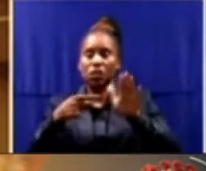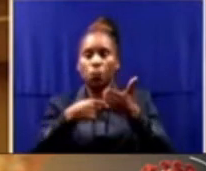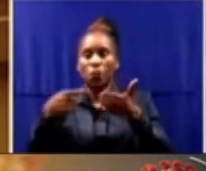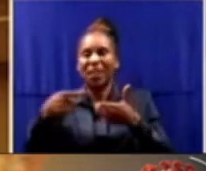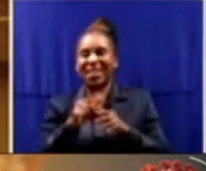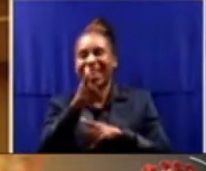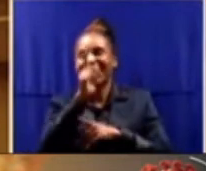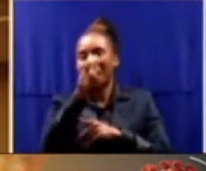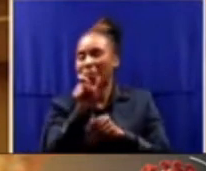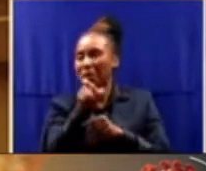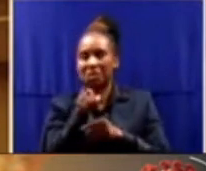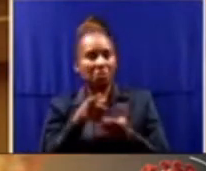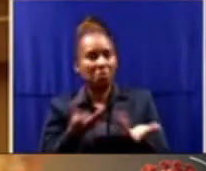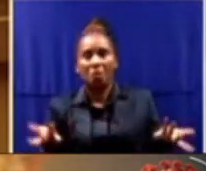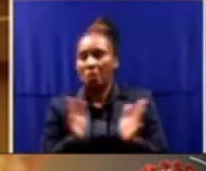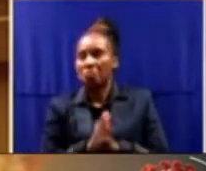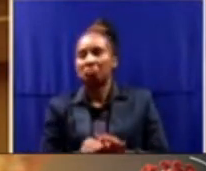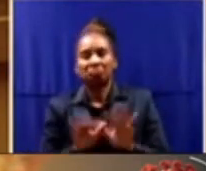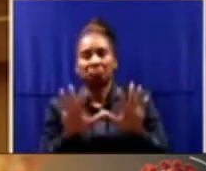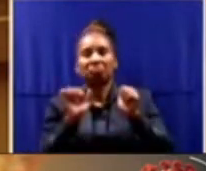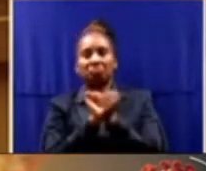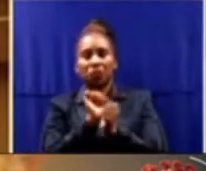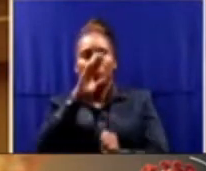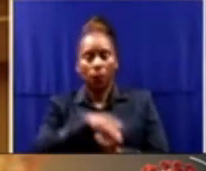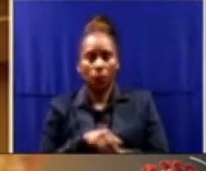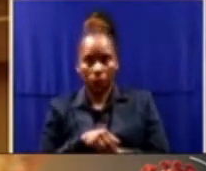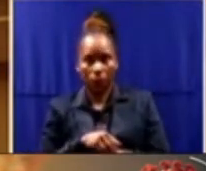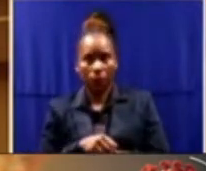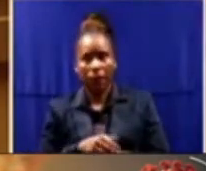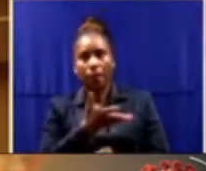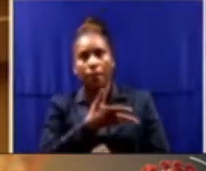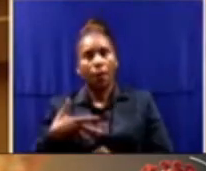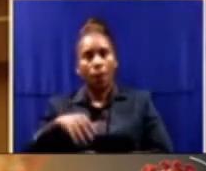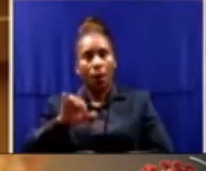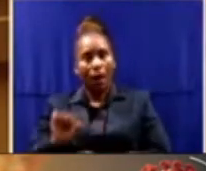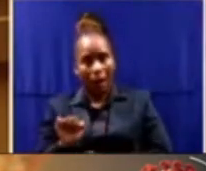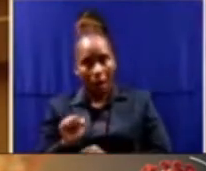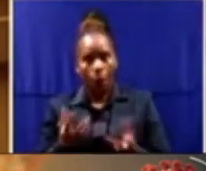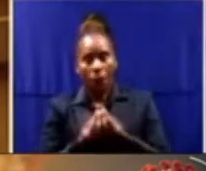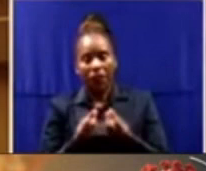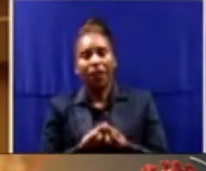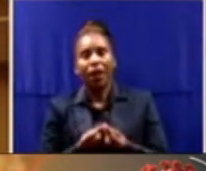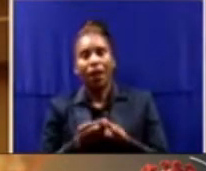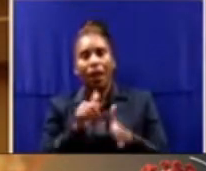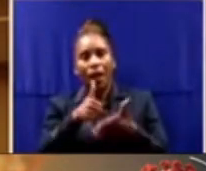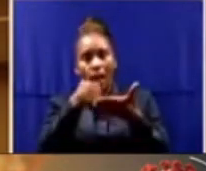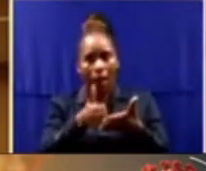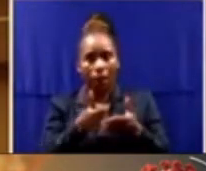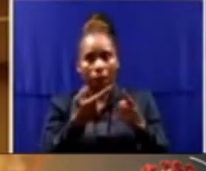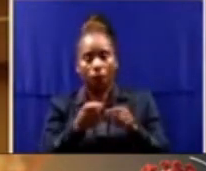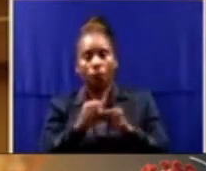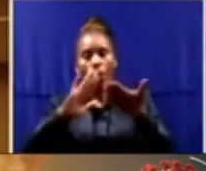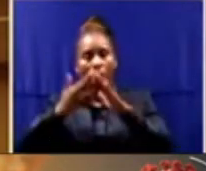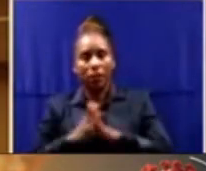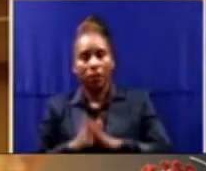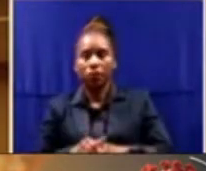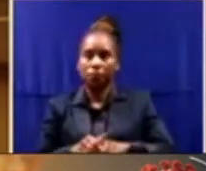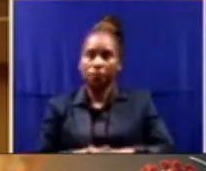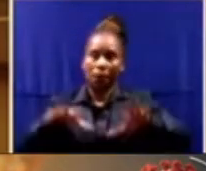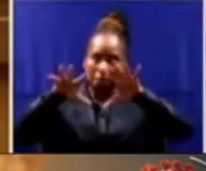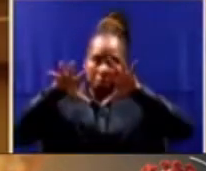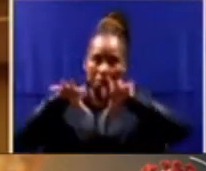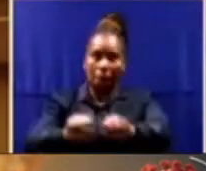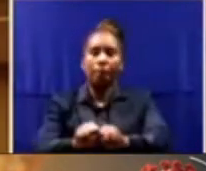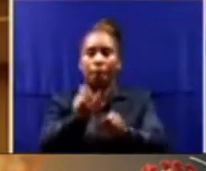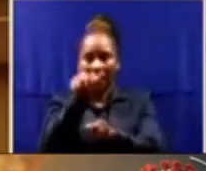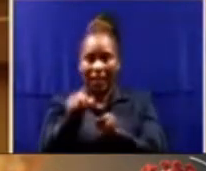In an act of violent desperation, Chantal's mother, with the help of the community, caught the alleged perpetrator, cut off his penis, and put